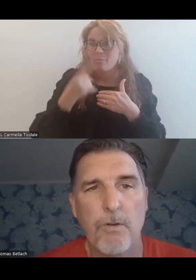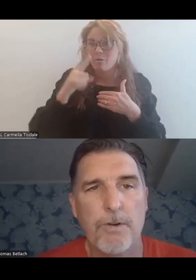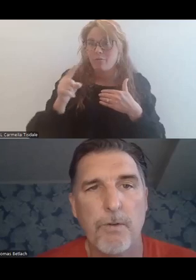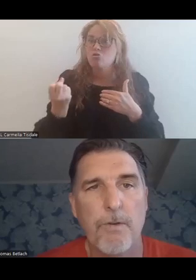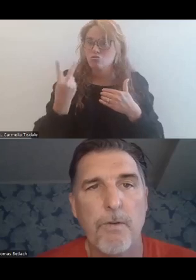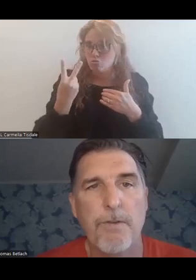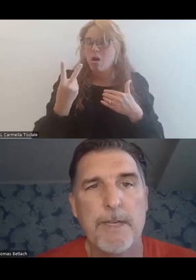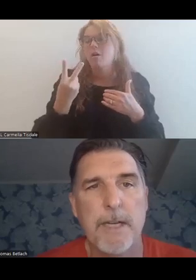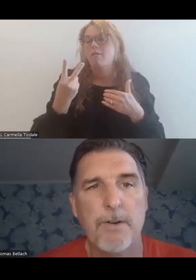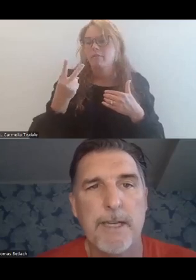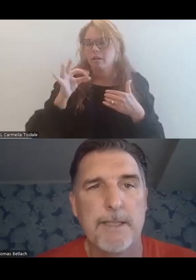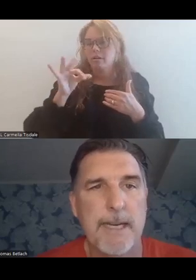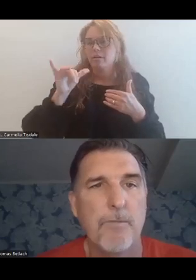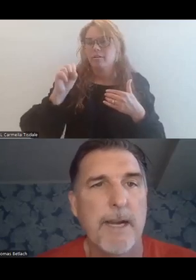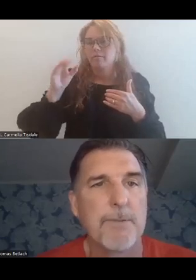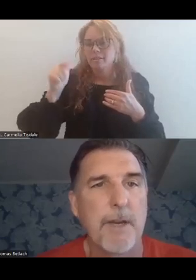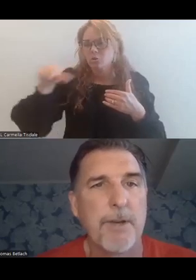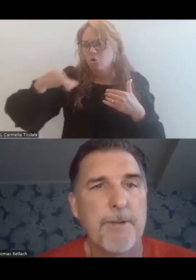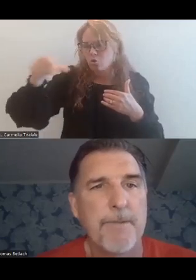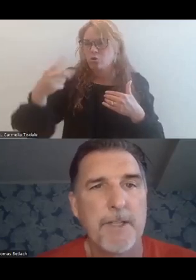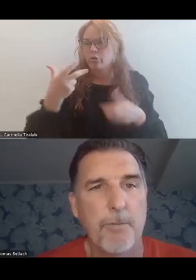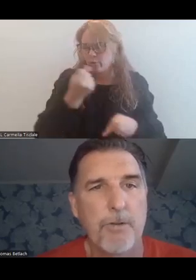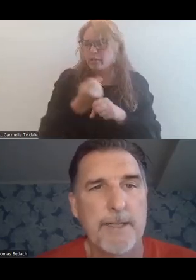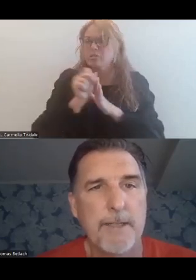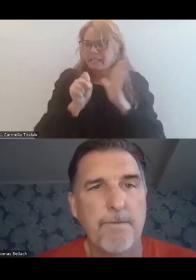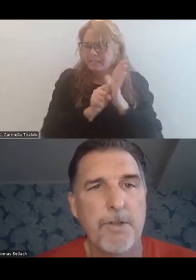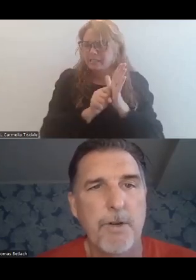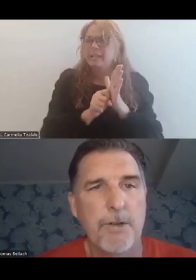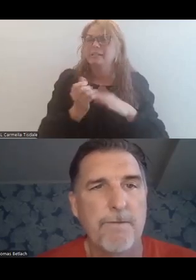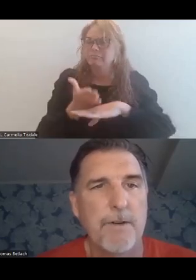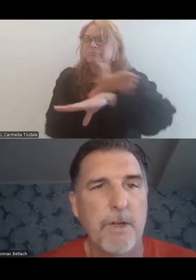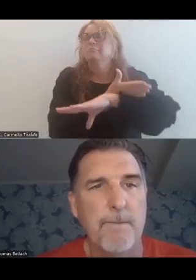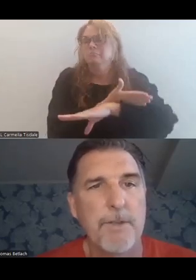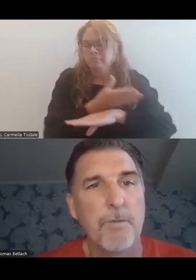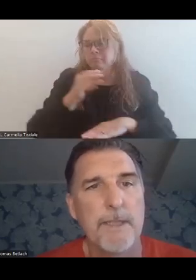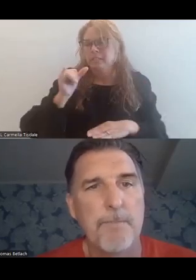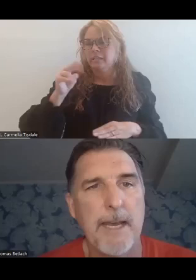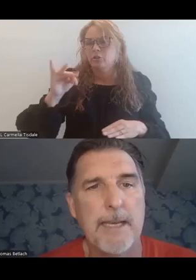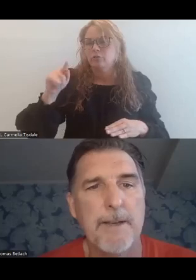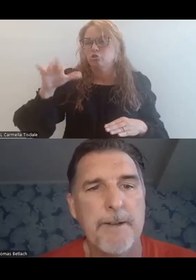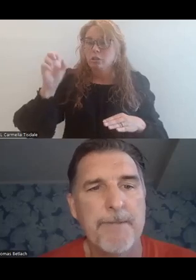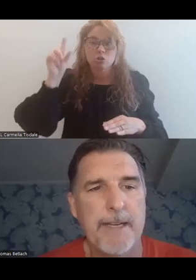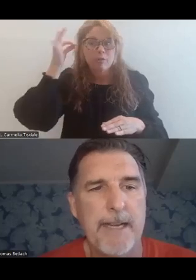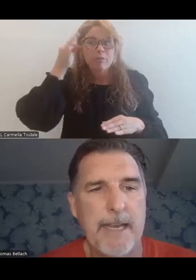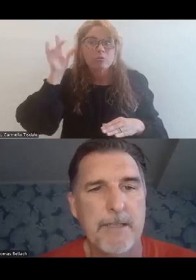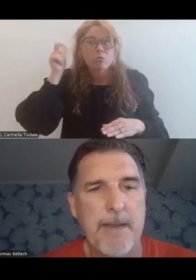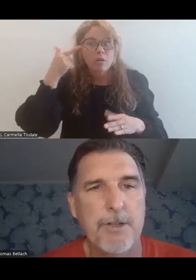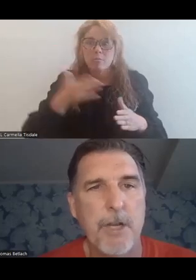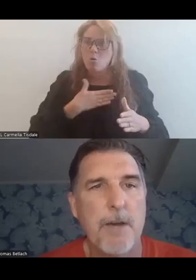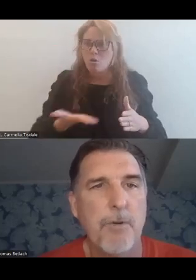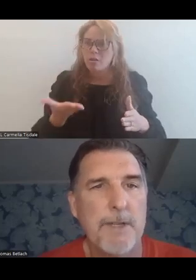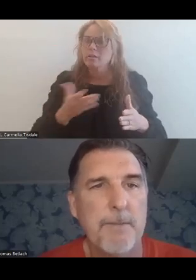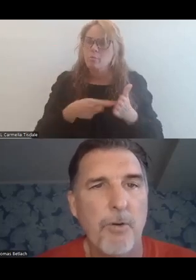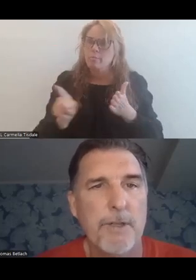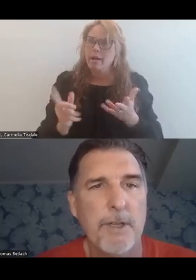fiscal quarters or three years as a state ramps up its mobile crisis infrastructure. The federal government is willing to pay an enhanced